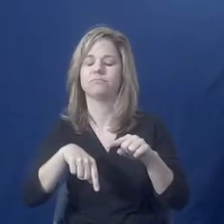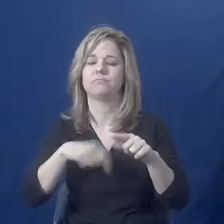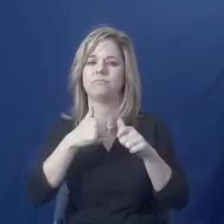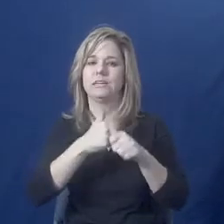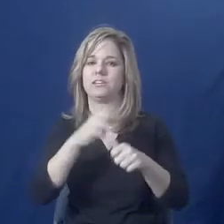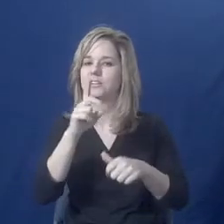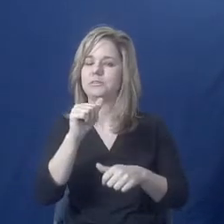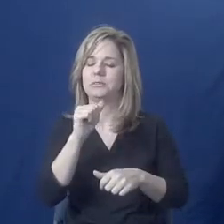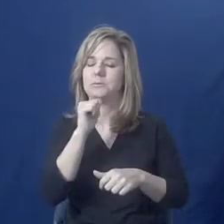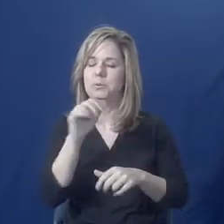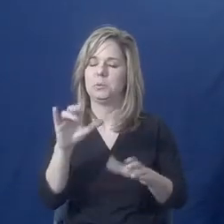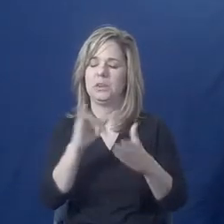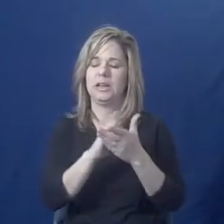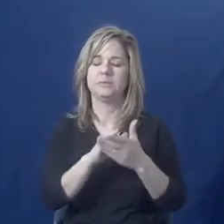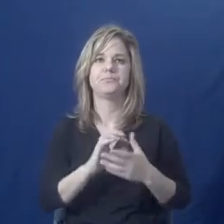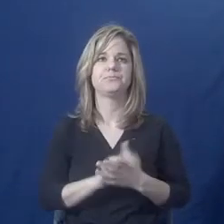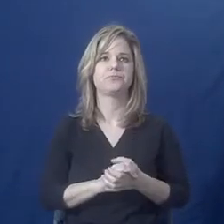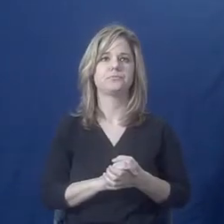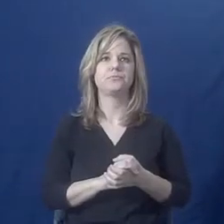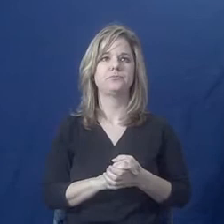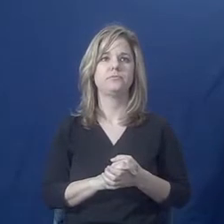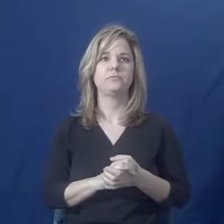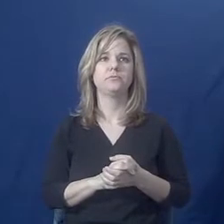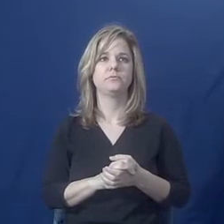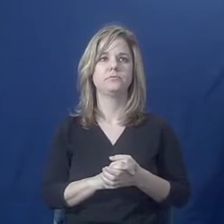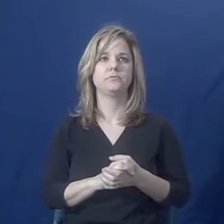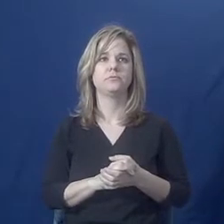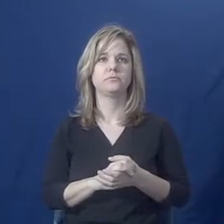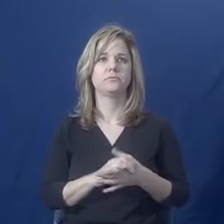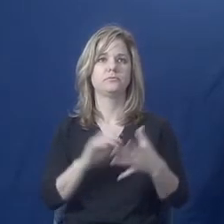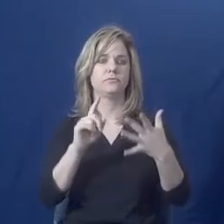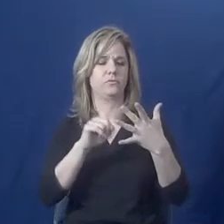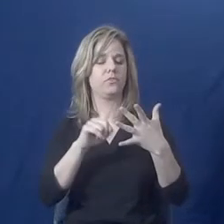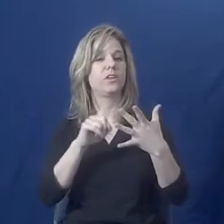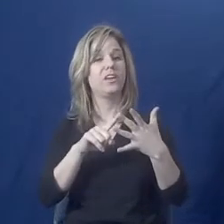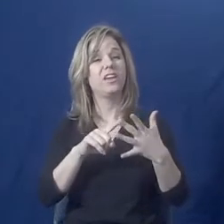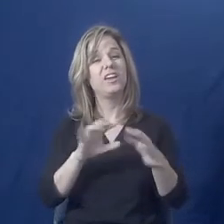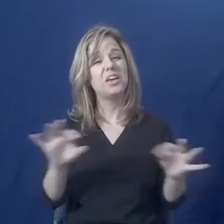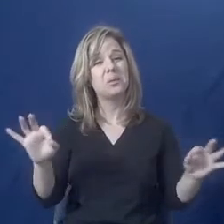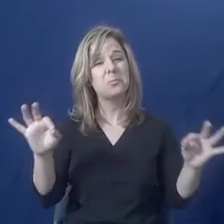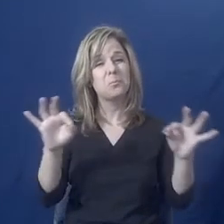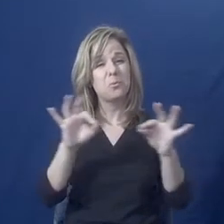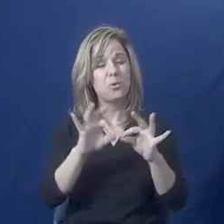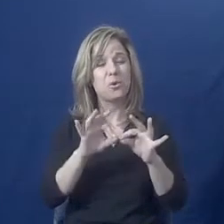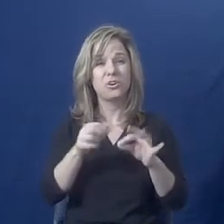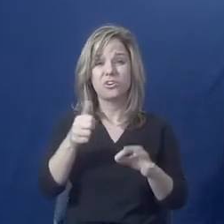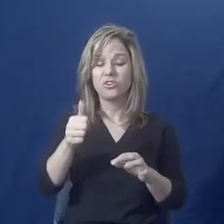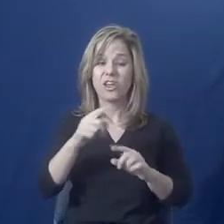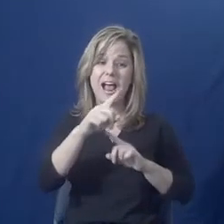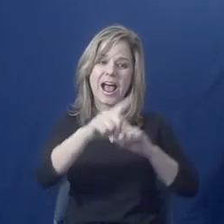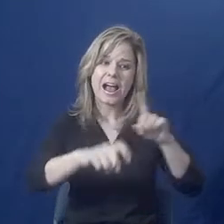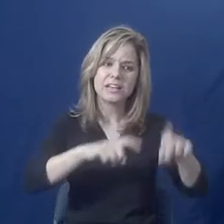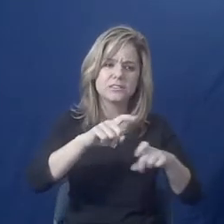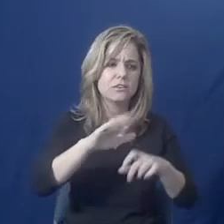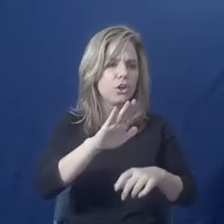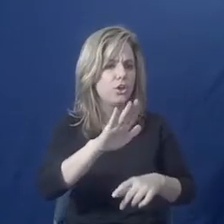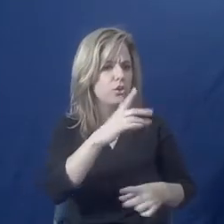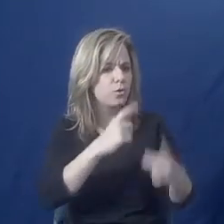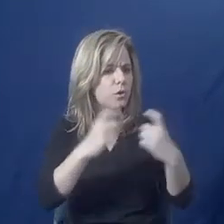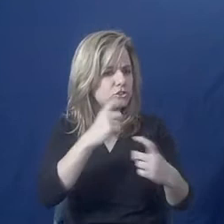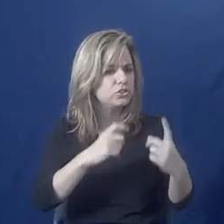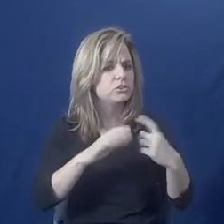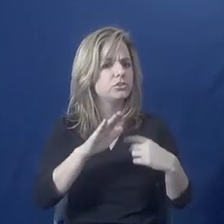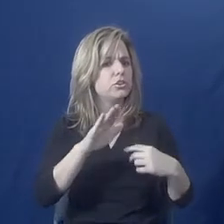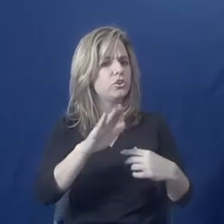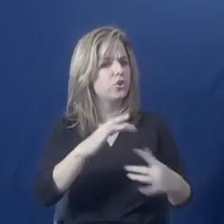disability. It's important to ask the survivor themselves what questions and concerns that they have.